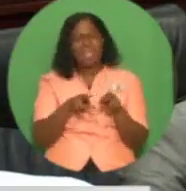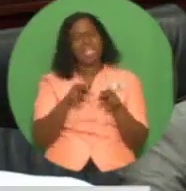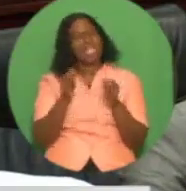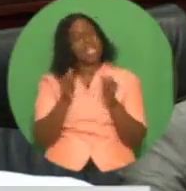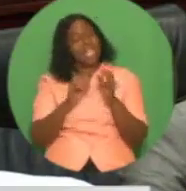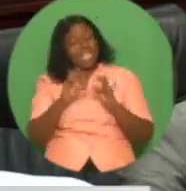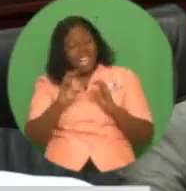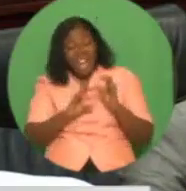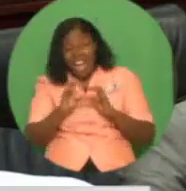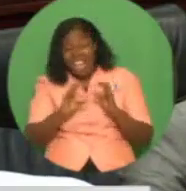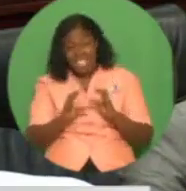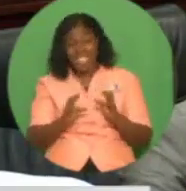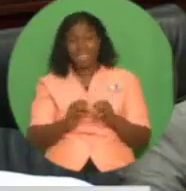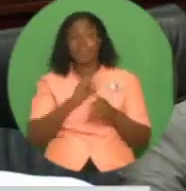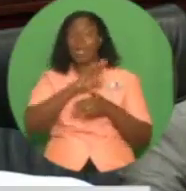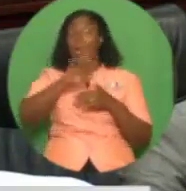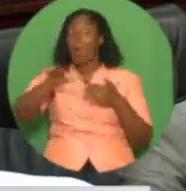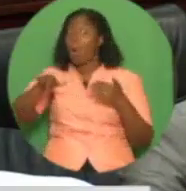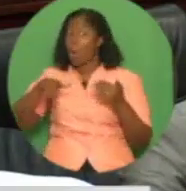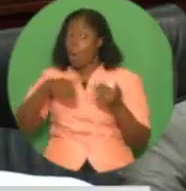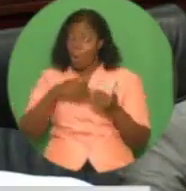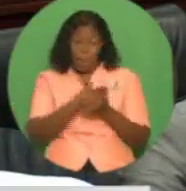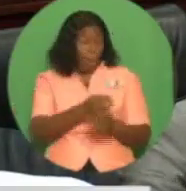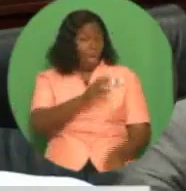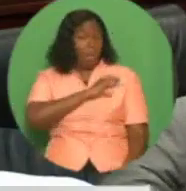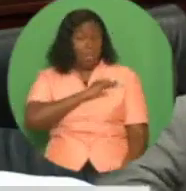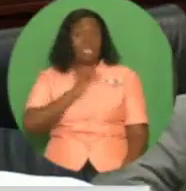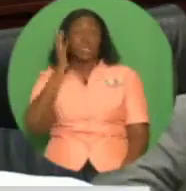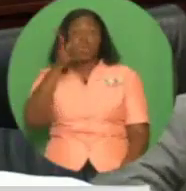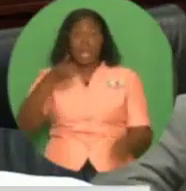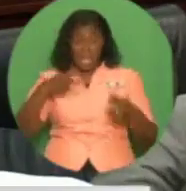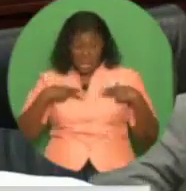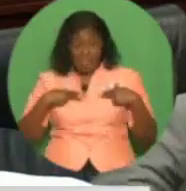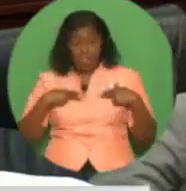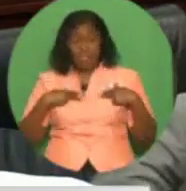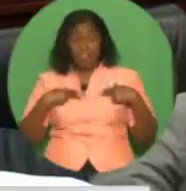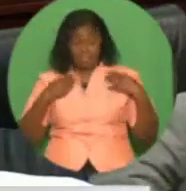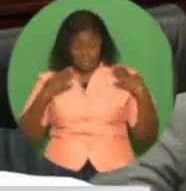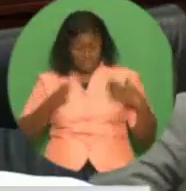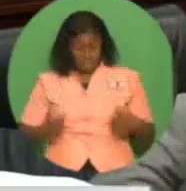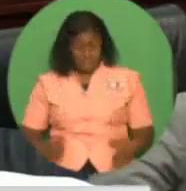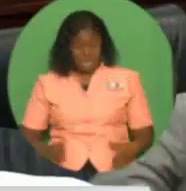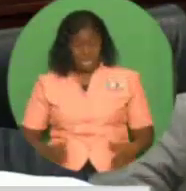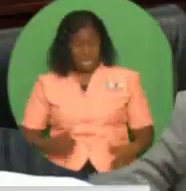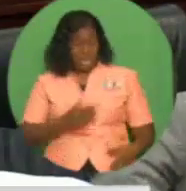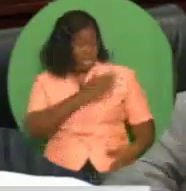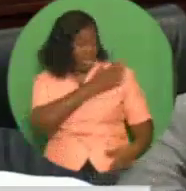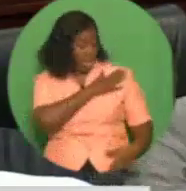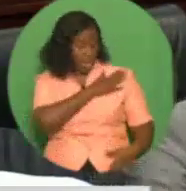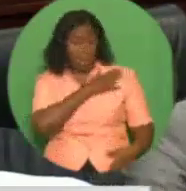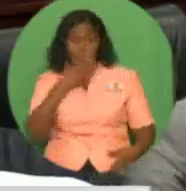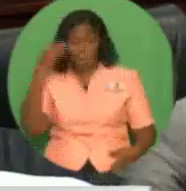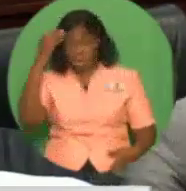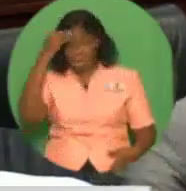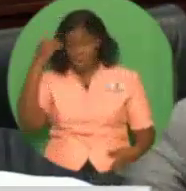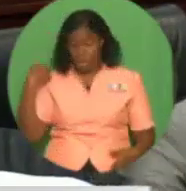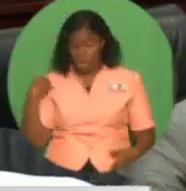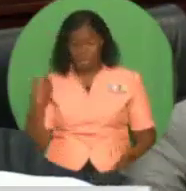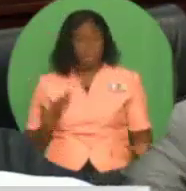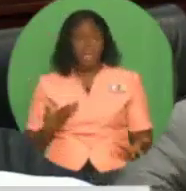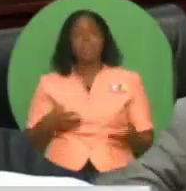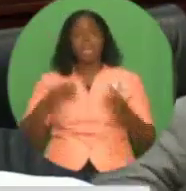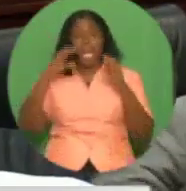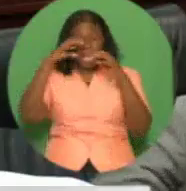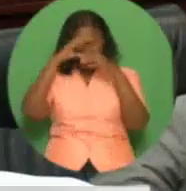body cameras on all policemen patrolling and responding to calls from the public for service, laptops and tablets